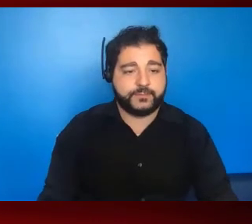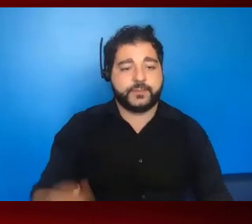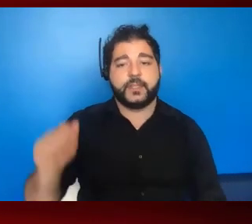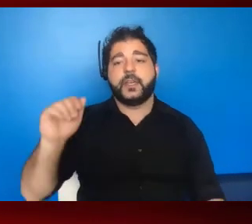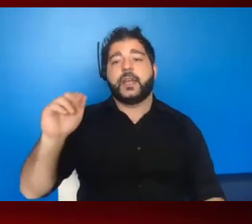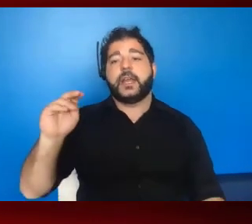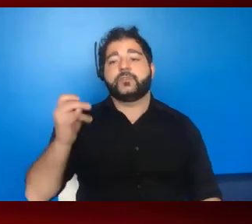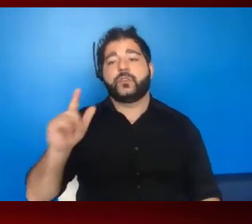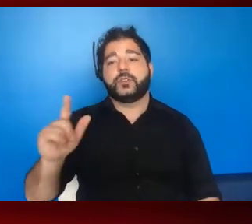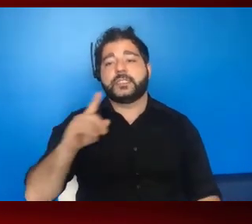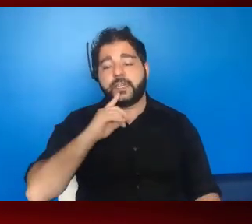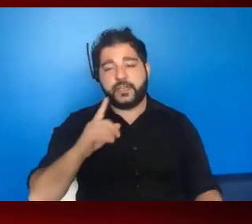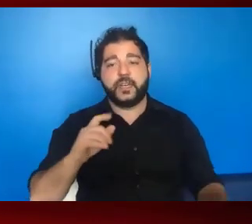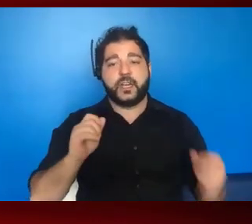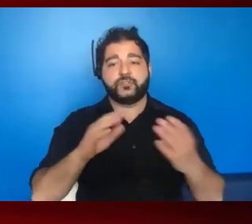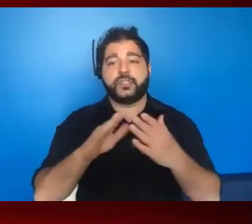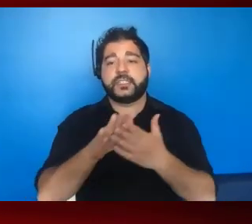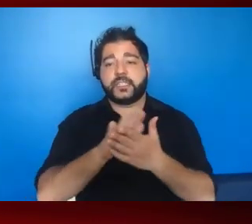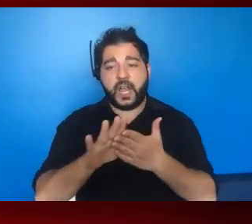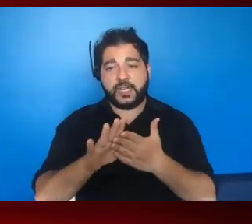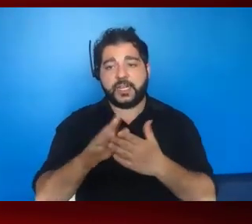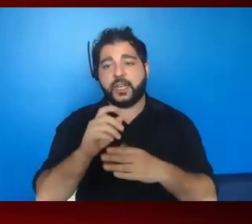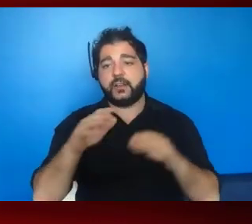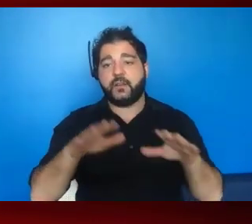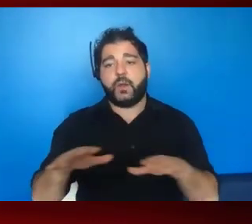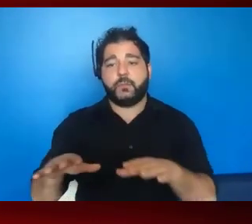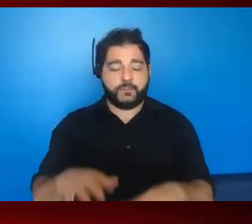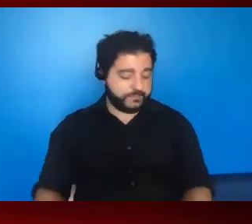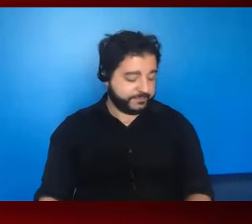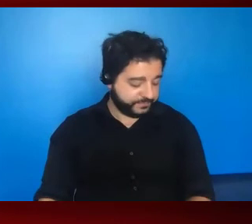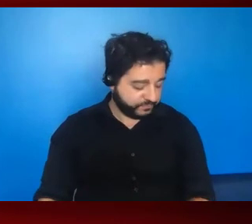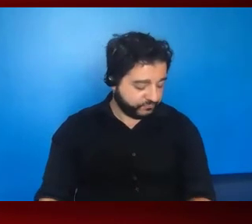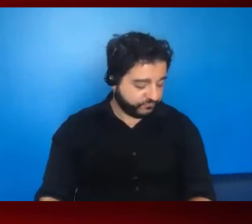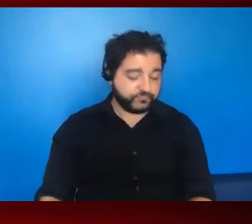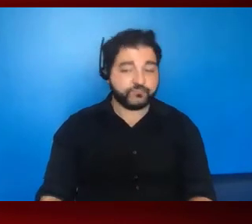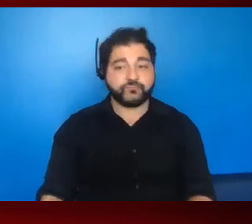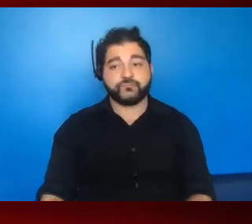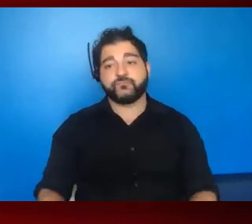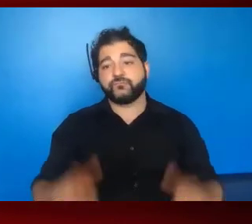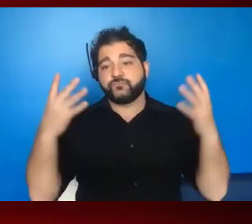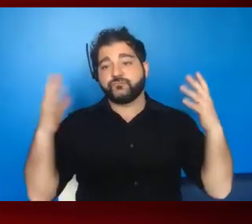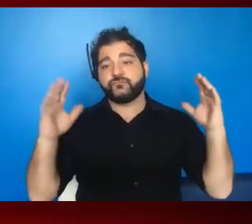address it kindly and calmly. Yeah. You know, that's it.